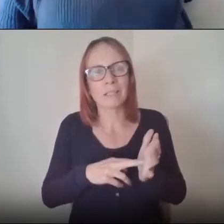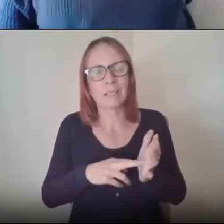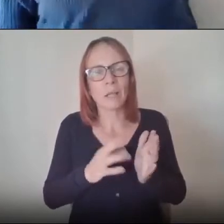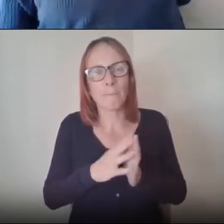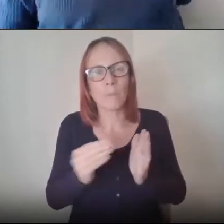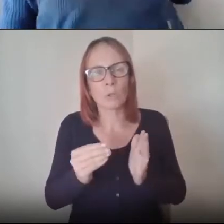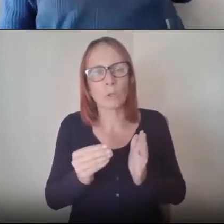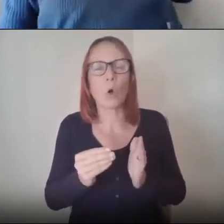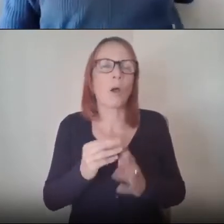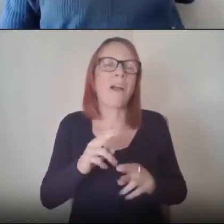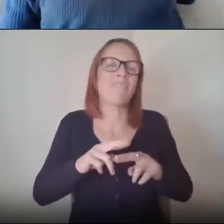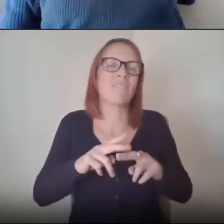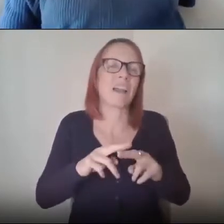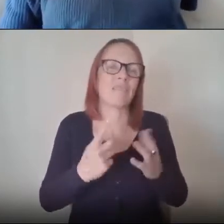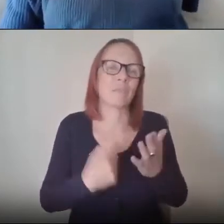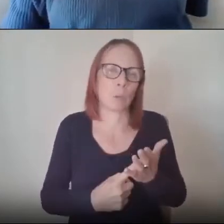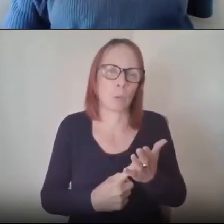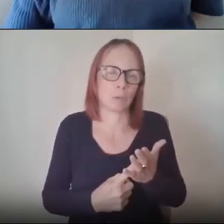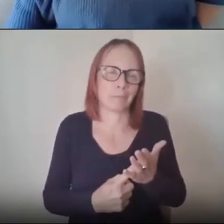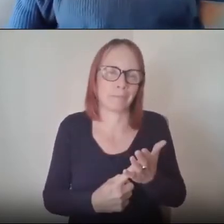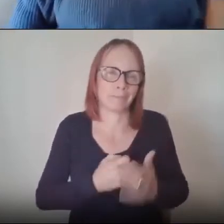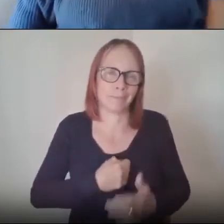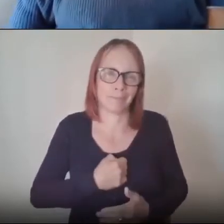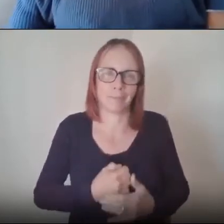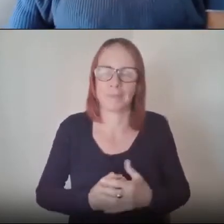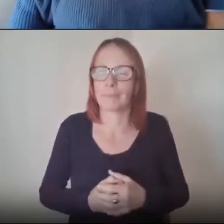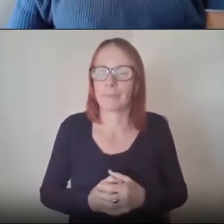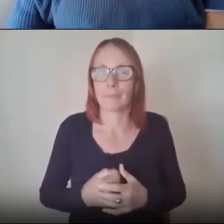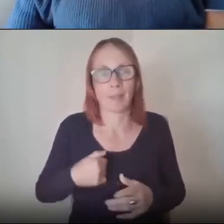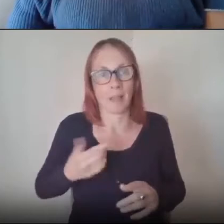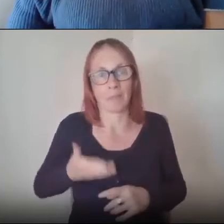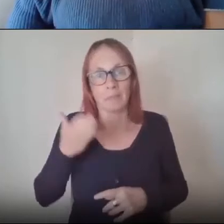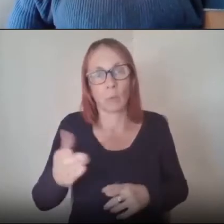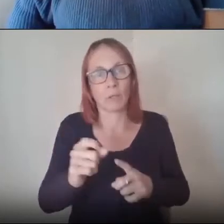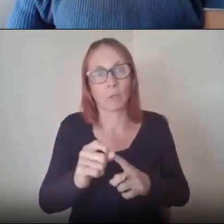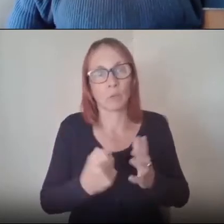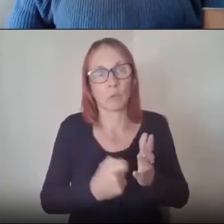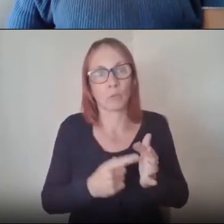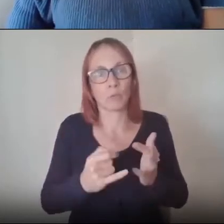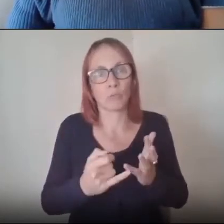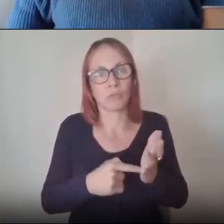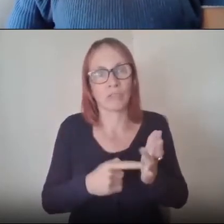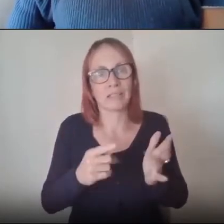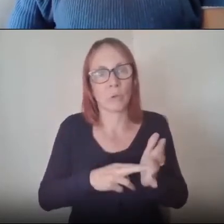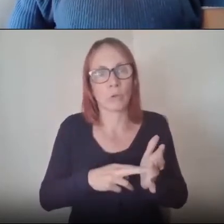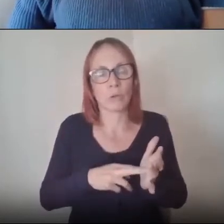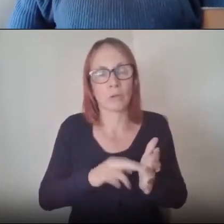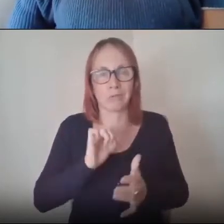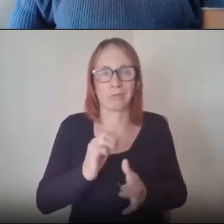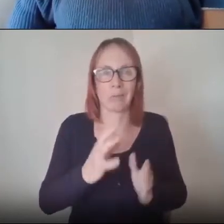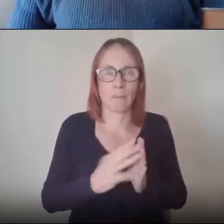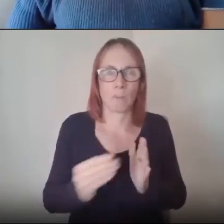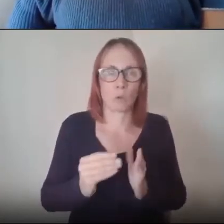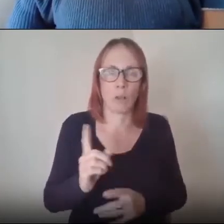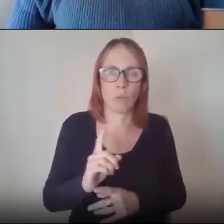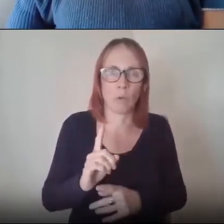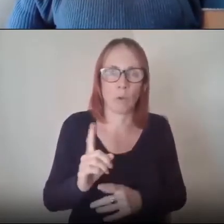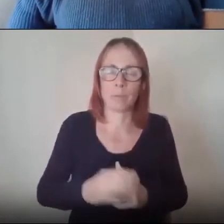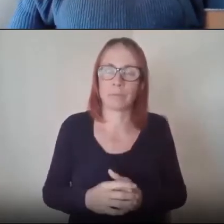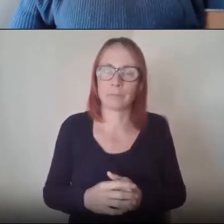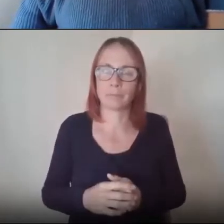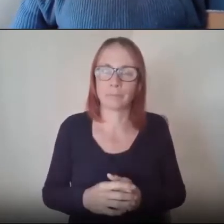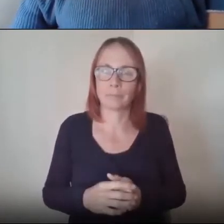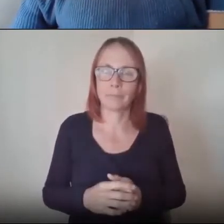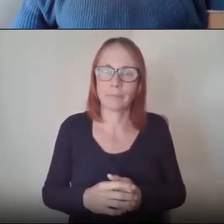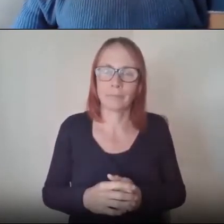um i i went down the press a few years ago and and the preston model works on the basis that every